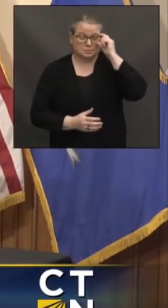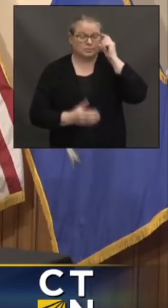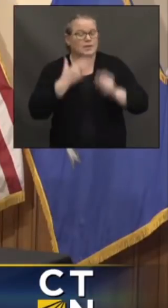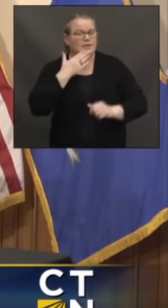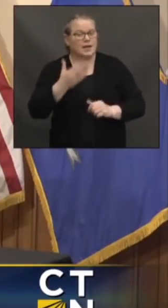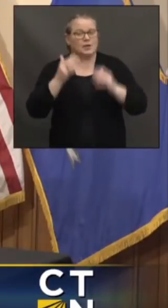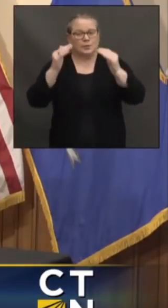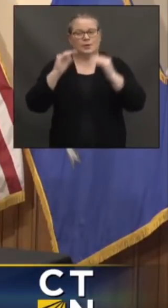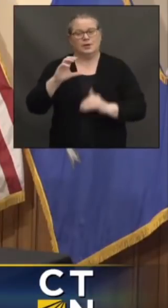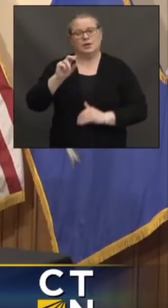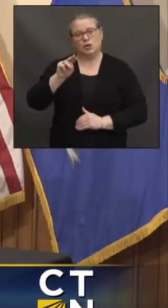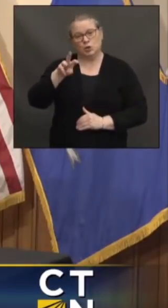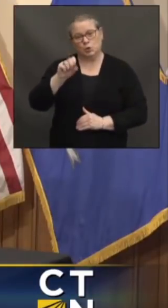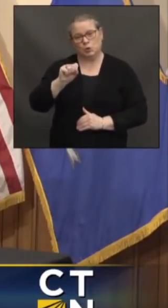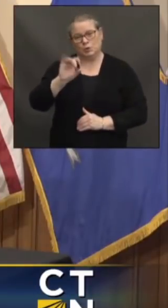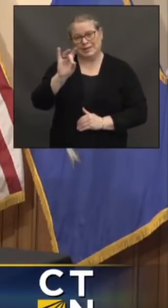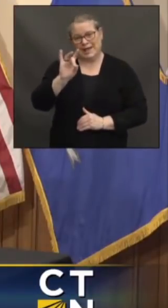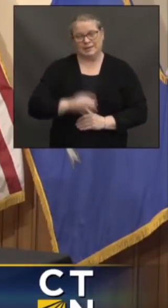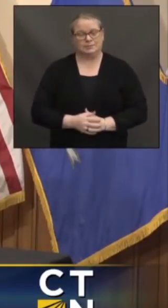News 8.